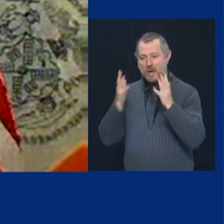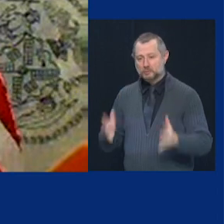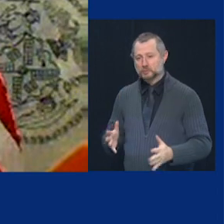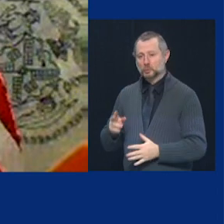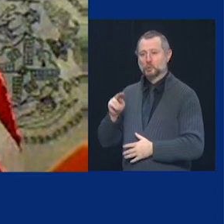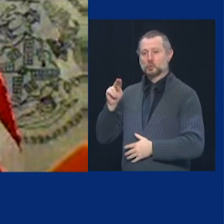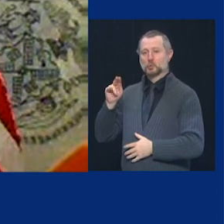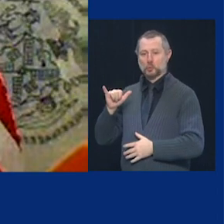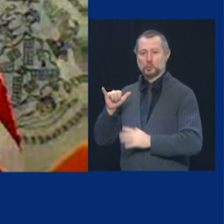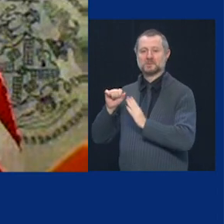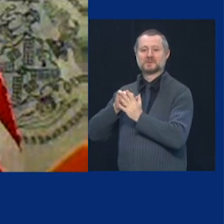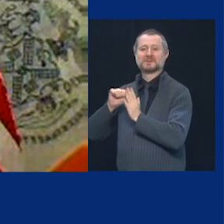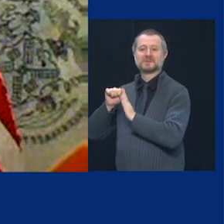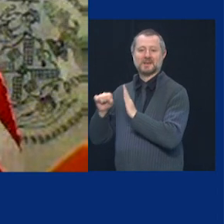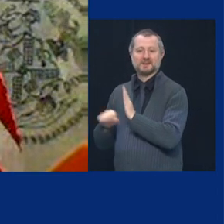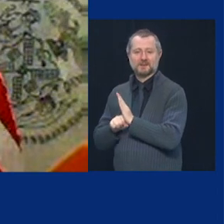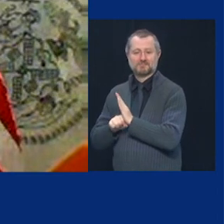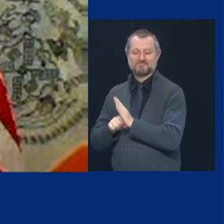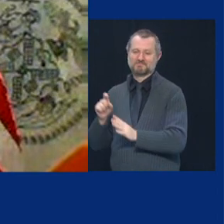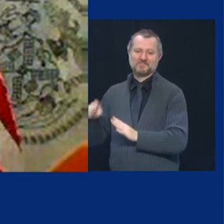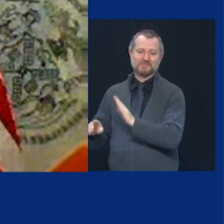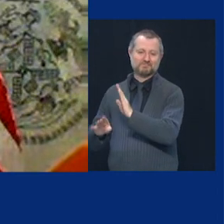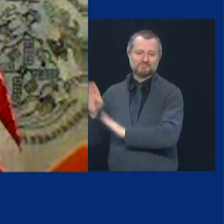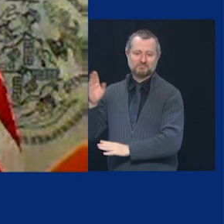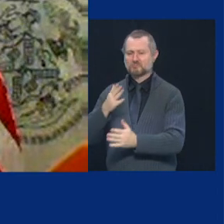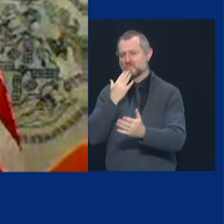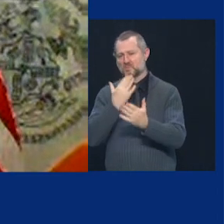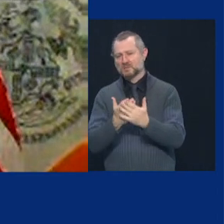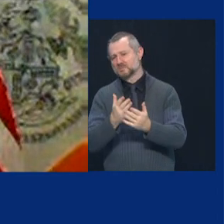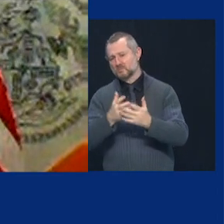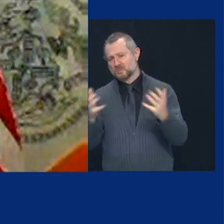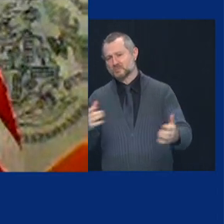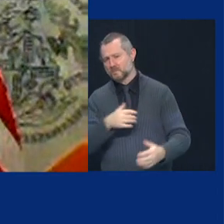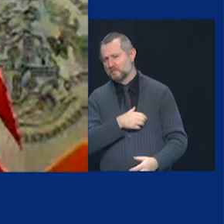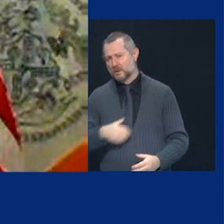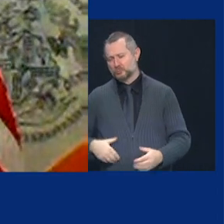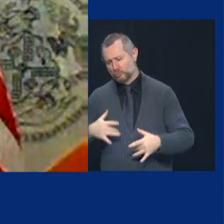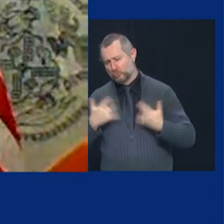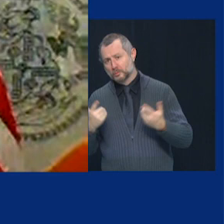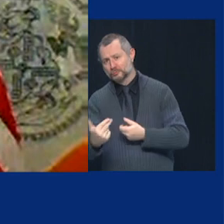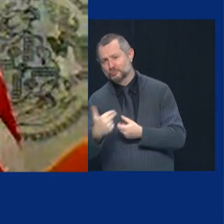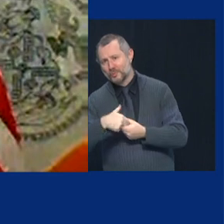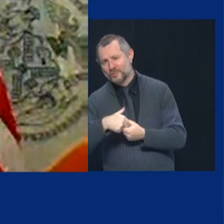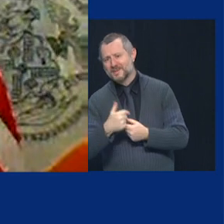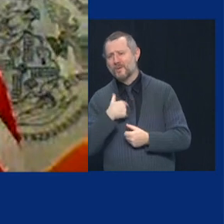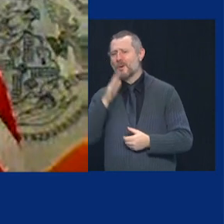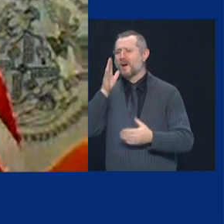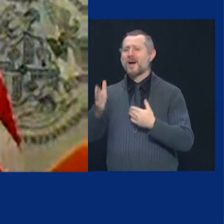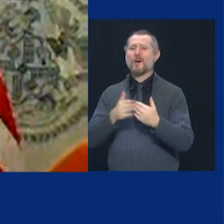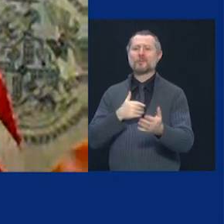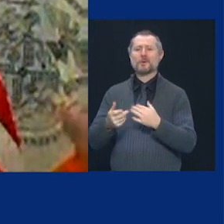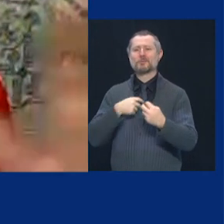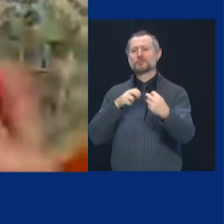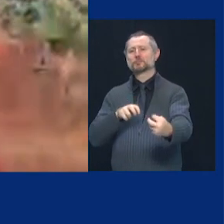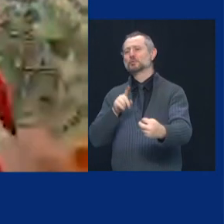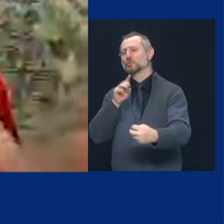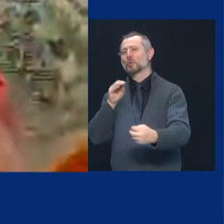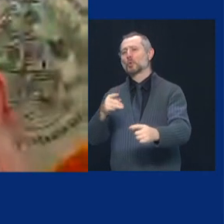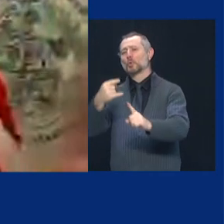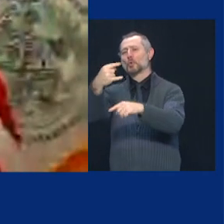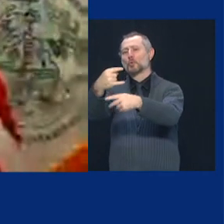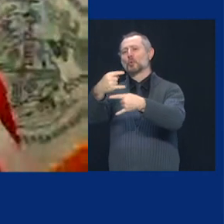thank you very much mayor it's a pleasure to be with you even though we're on zoom but at least we don't have